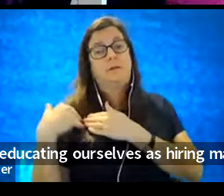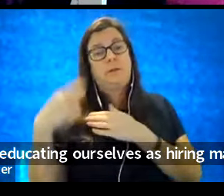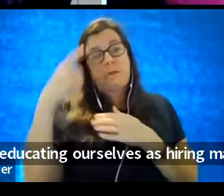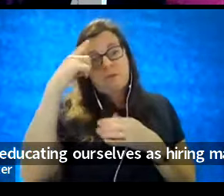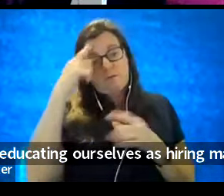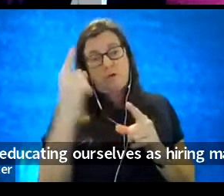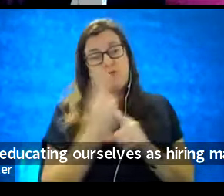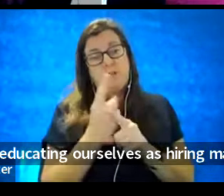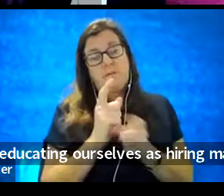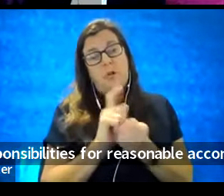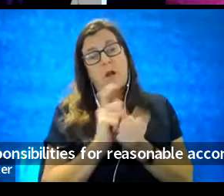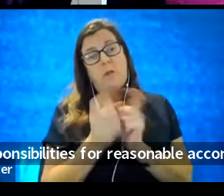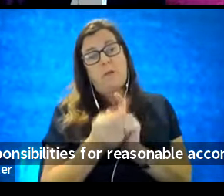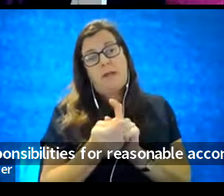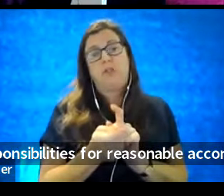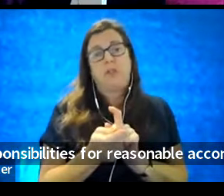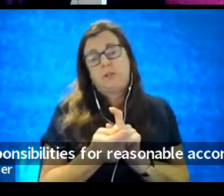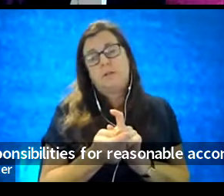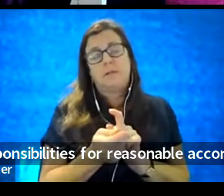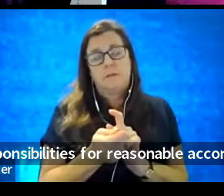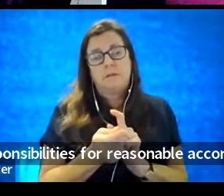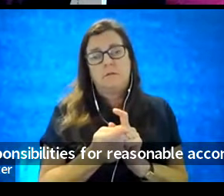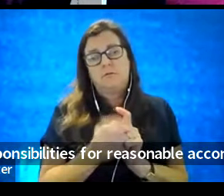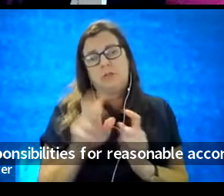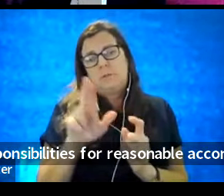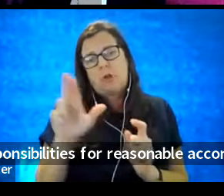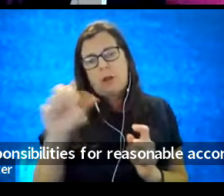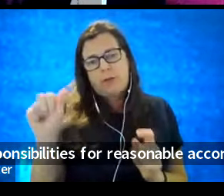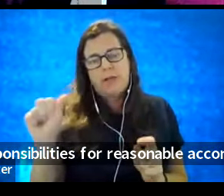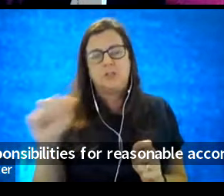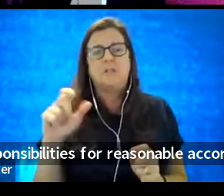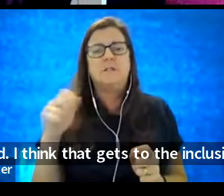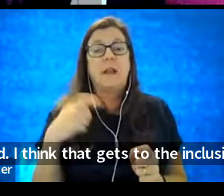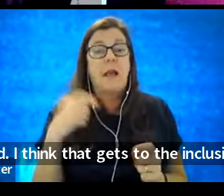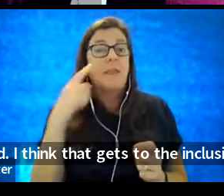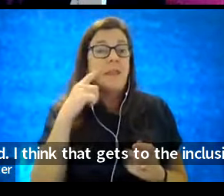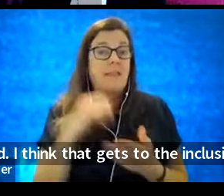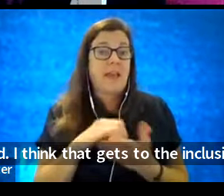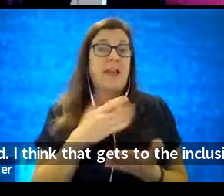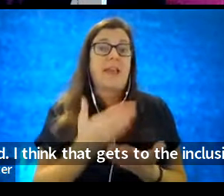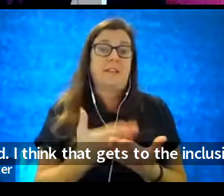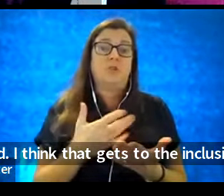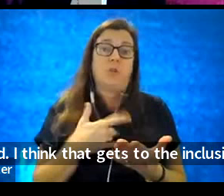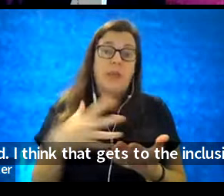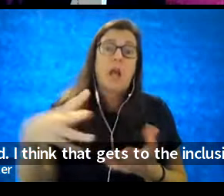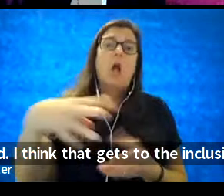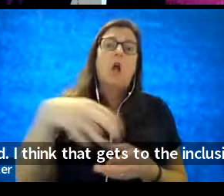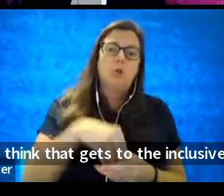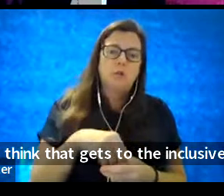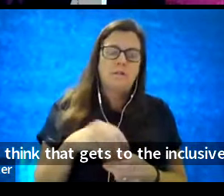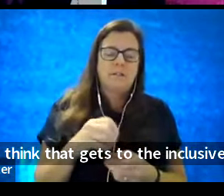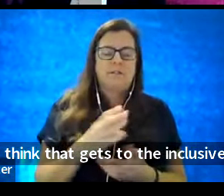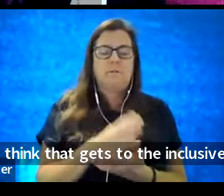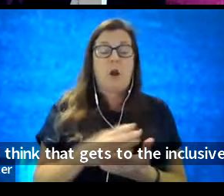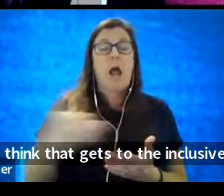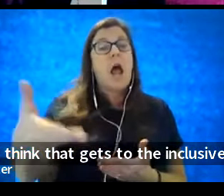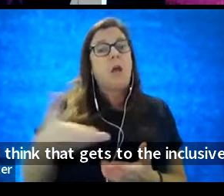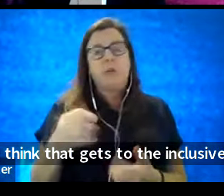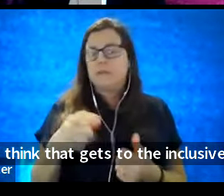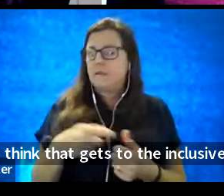That's another part. I think that gets to the inclusiveness part, is hiring is just the first part of it.